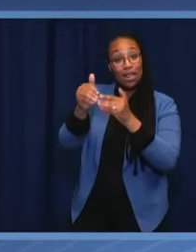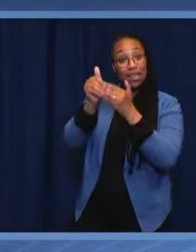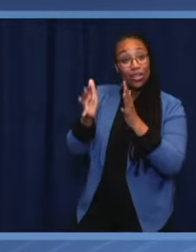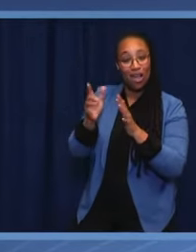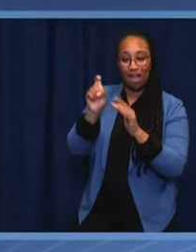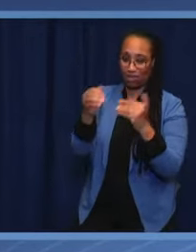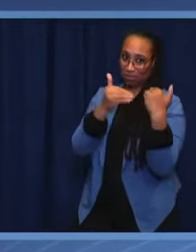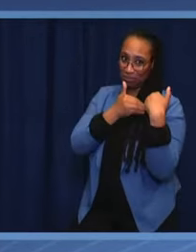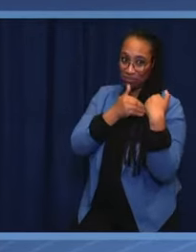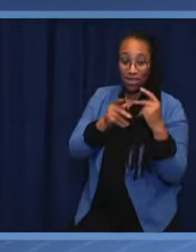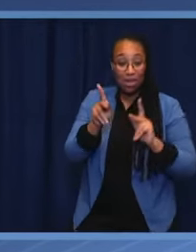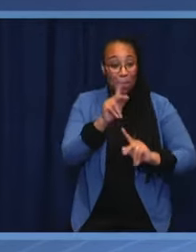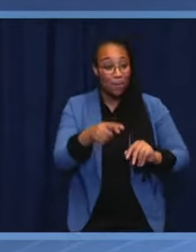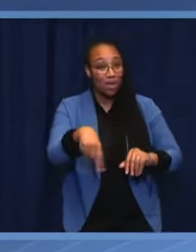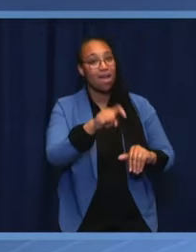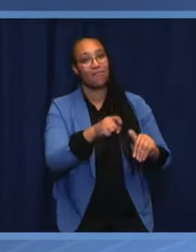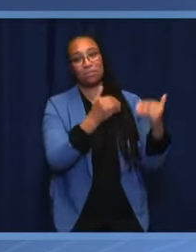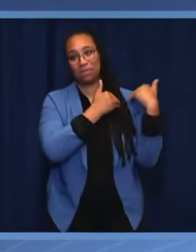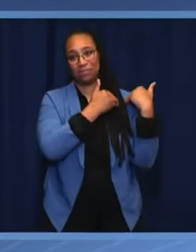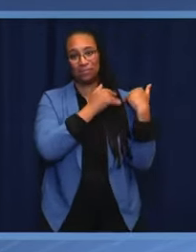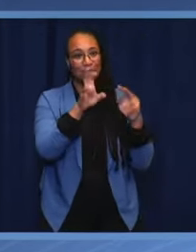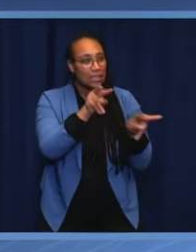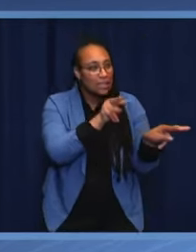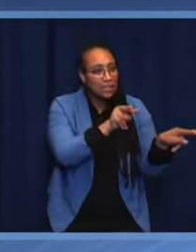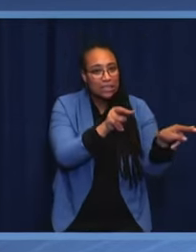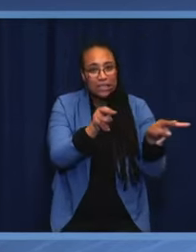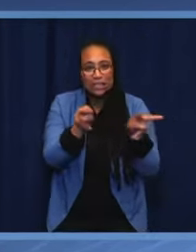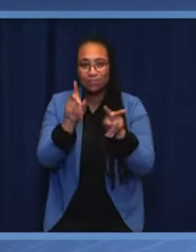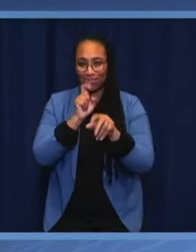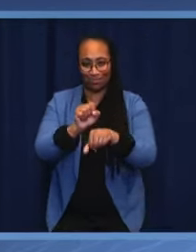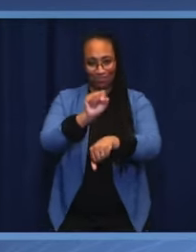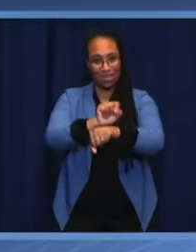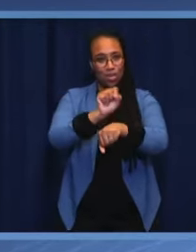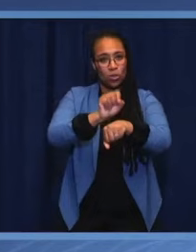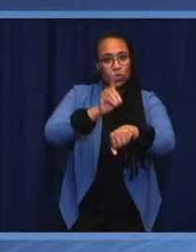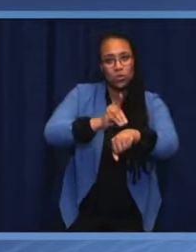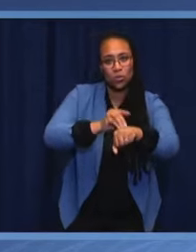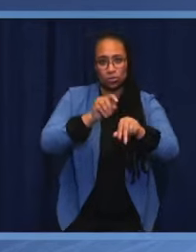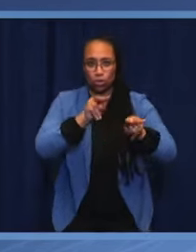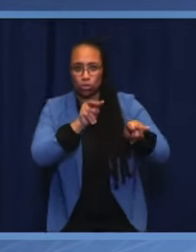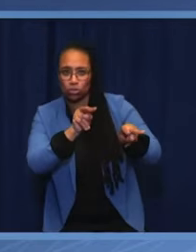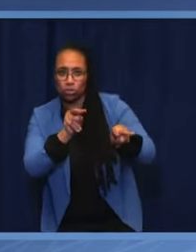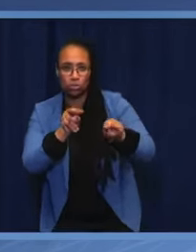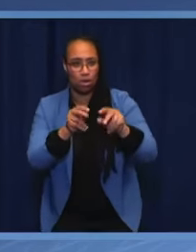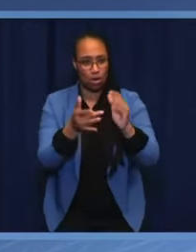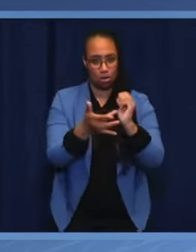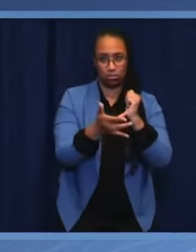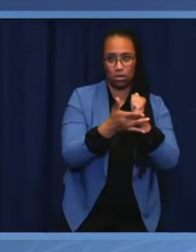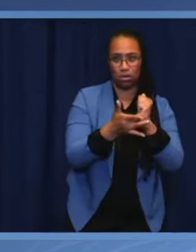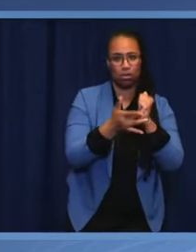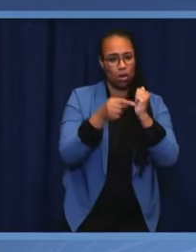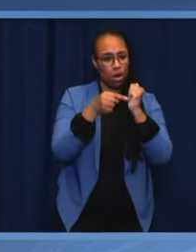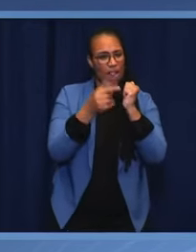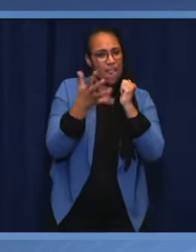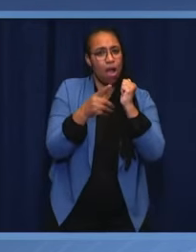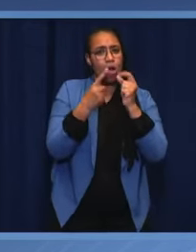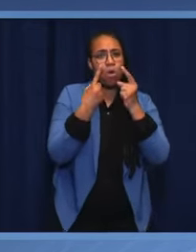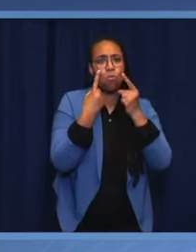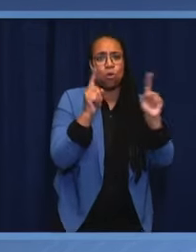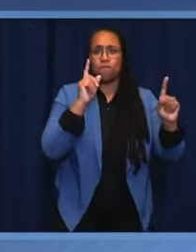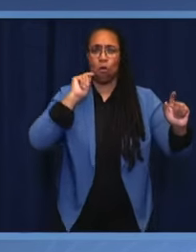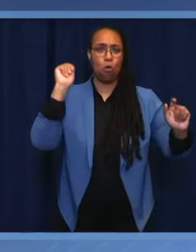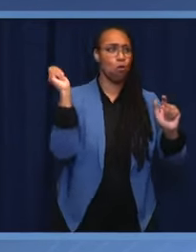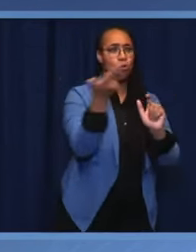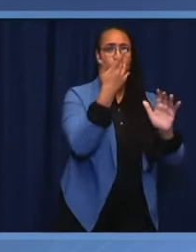of the big tasks facing us today is how do we make tech work for the democracy and not